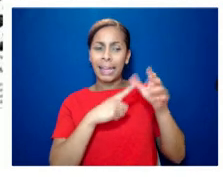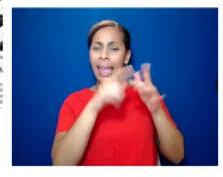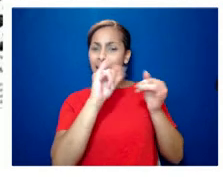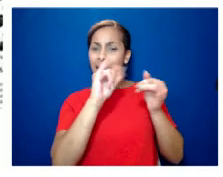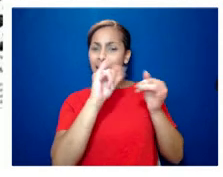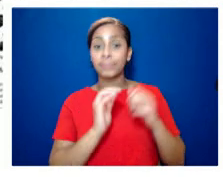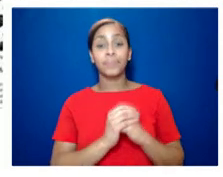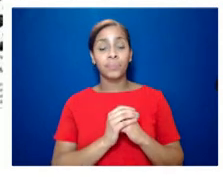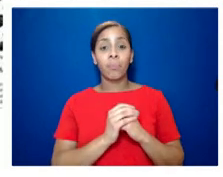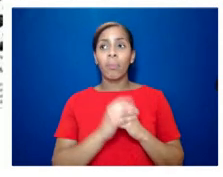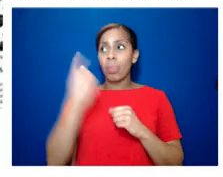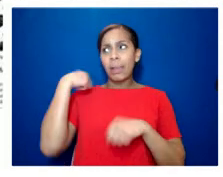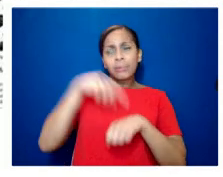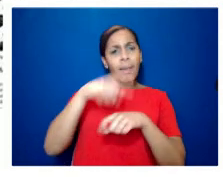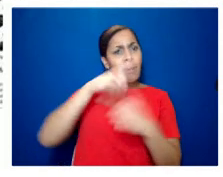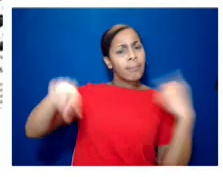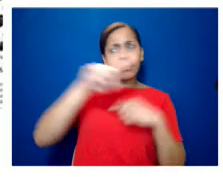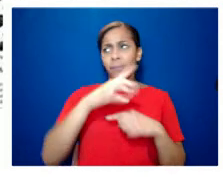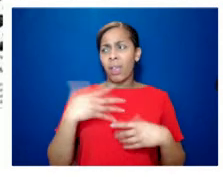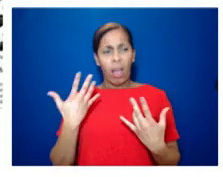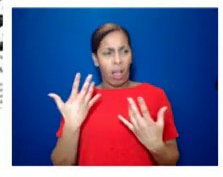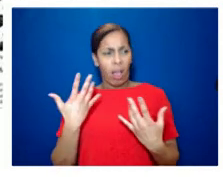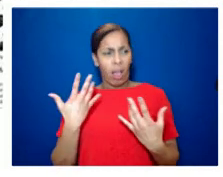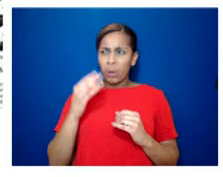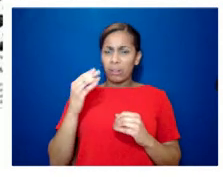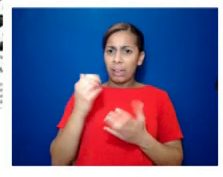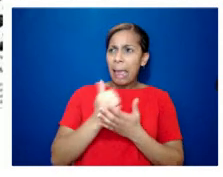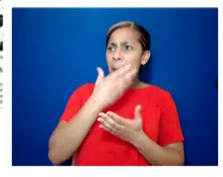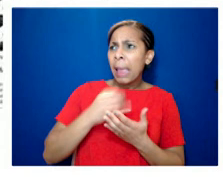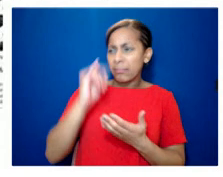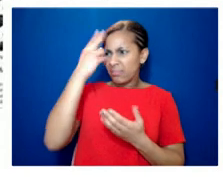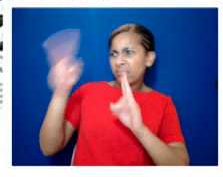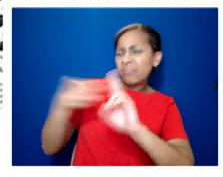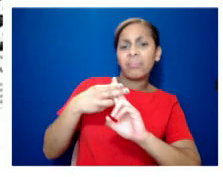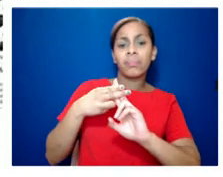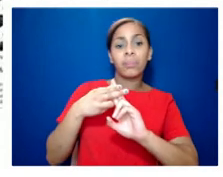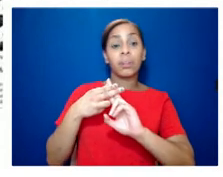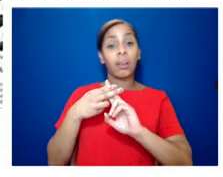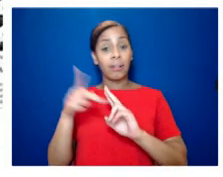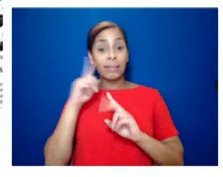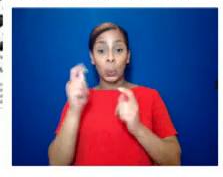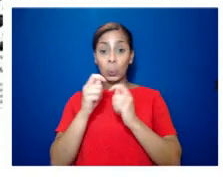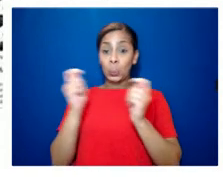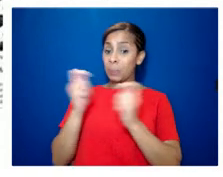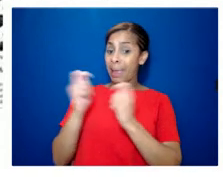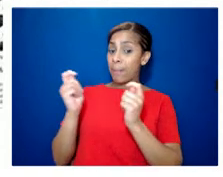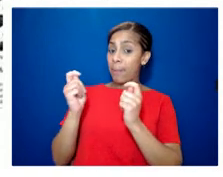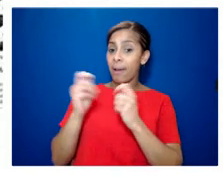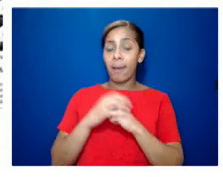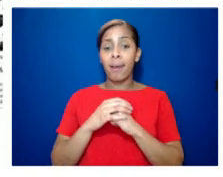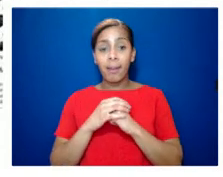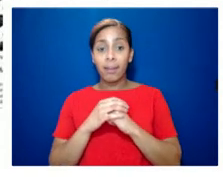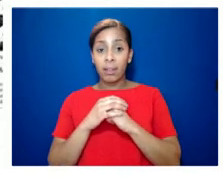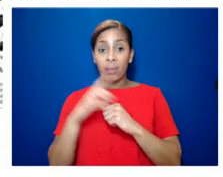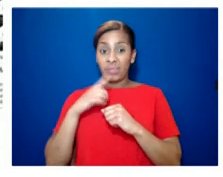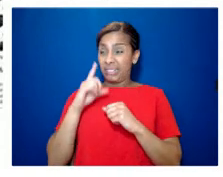and these headlines from various newspapers in the 80s um show this um figures feature quite prominently in some of these